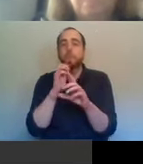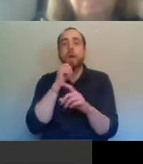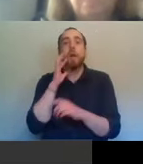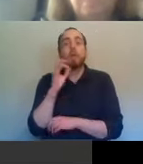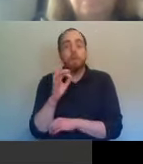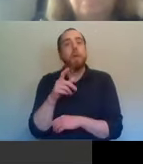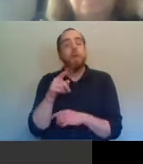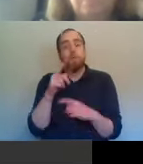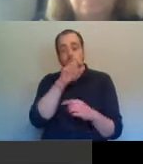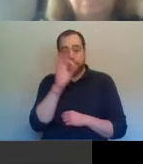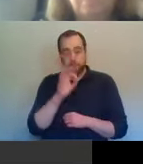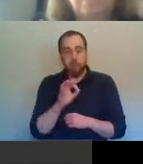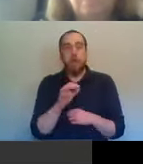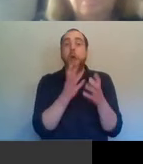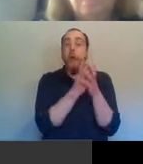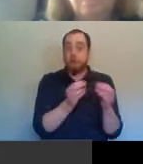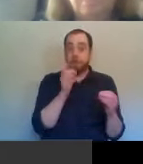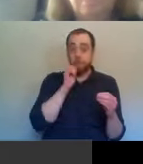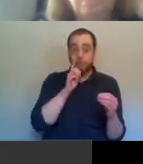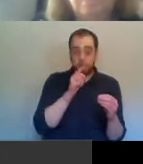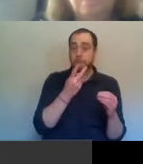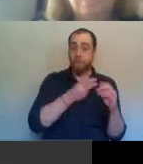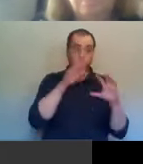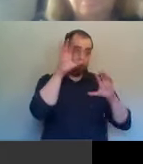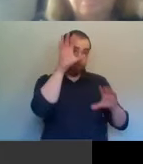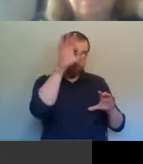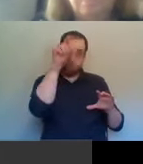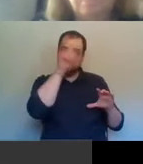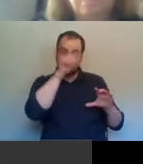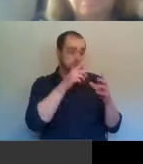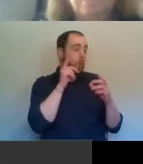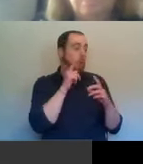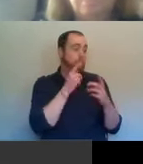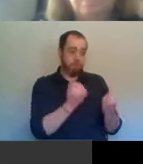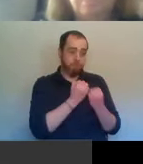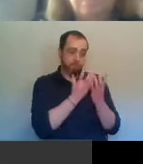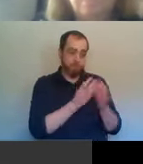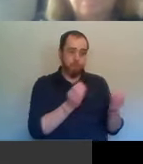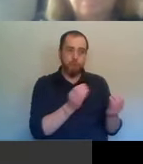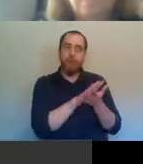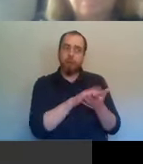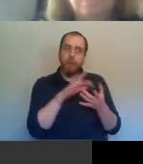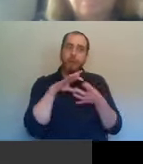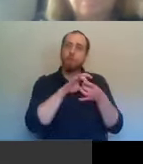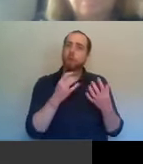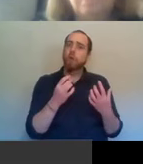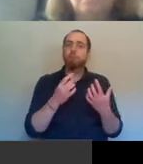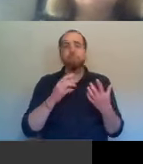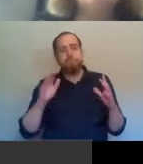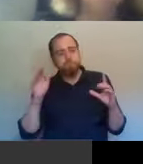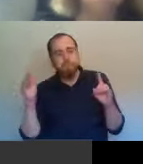states reflect the extreme conservatism of the states that were created? Yes, I think it does. And I'm glad